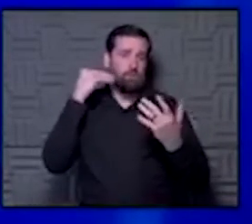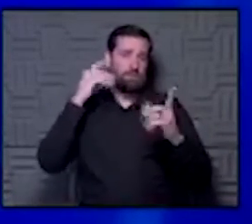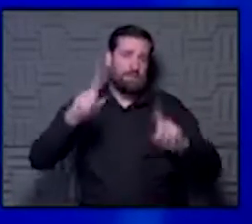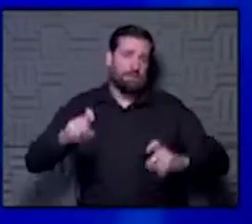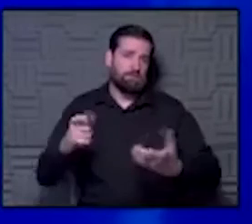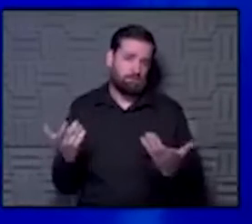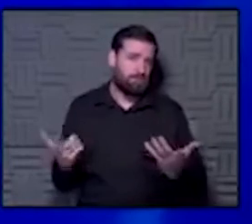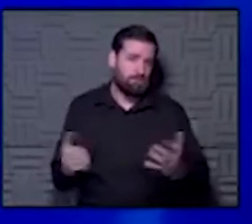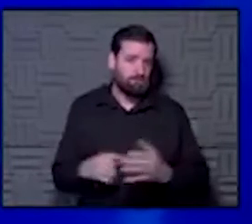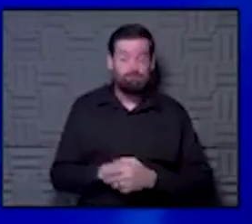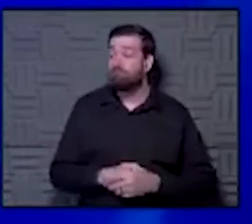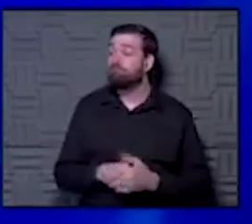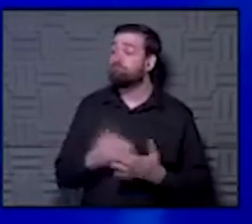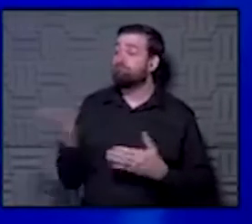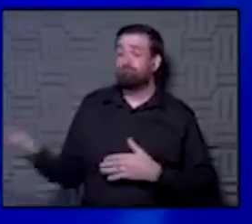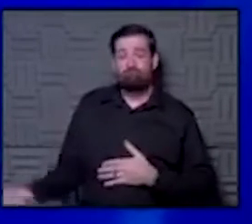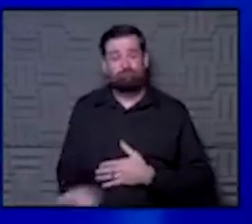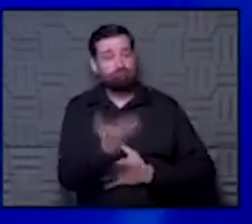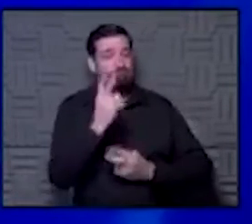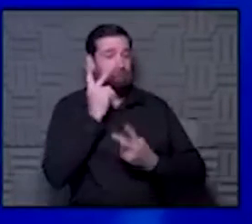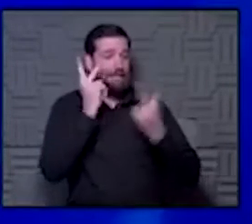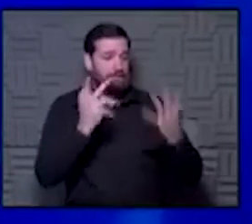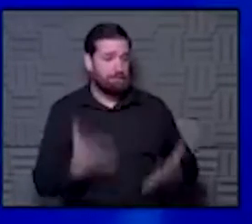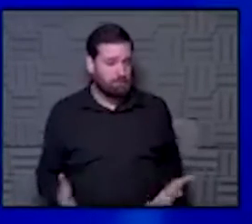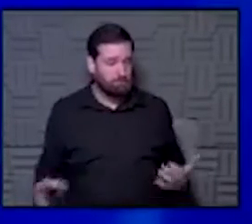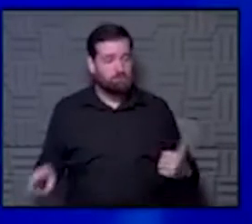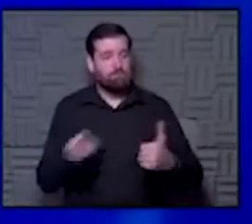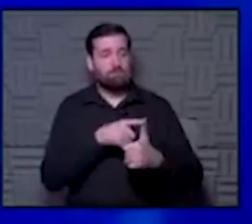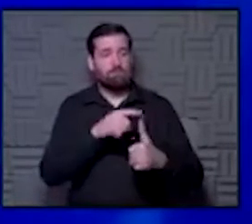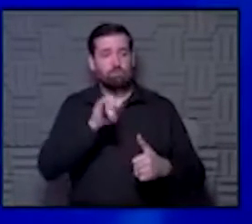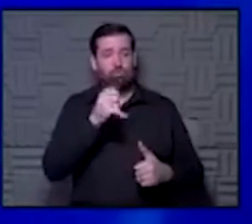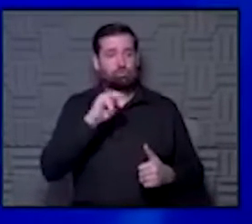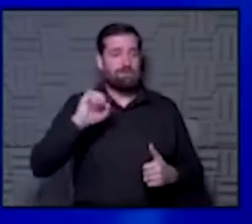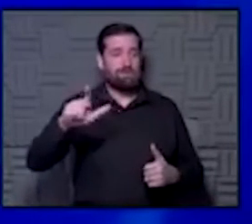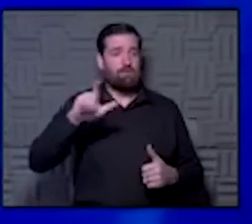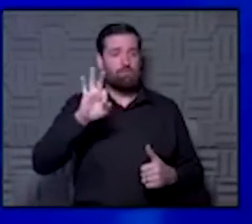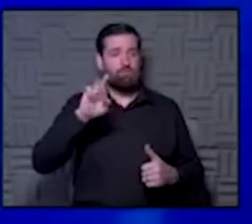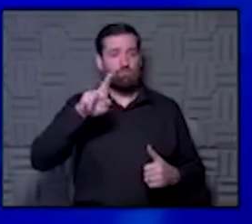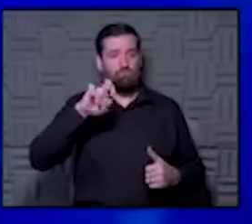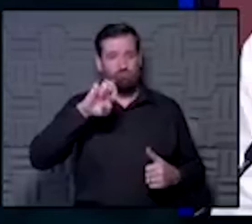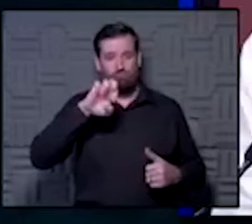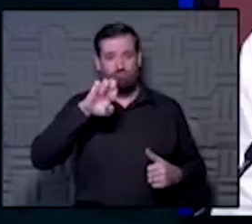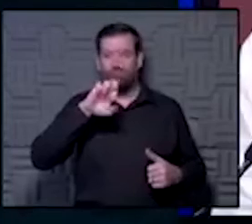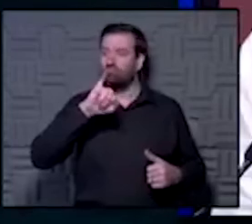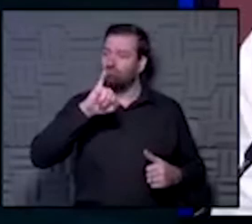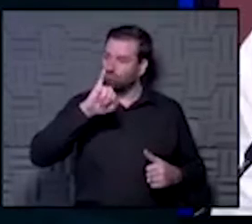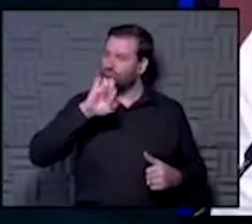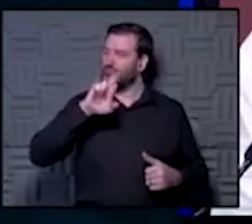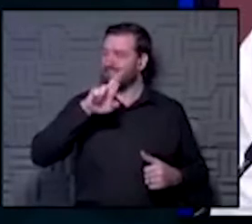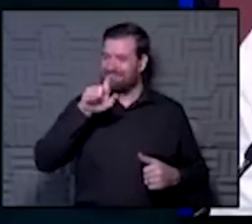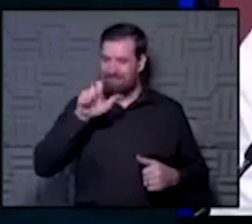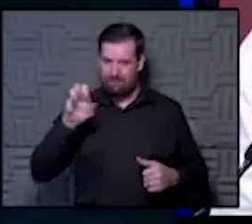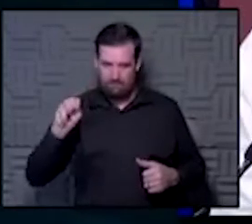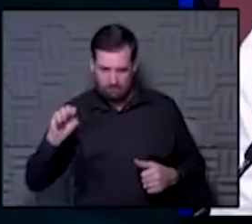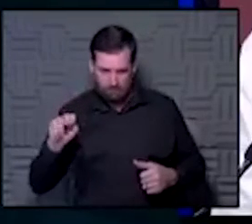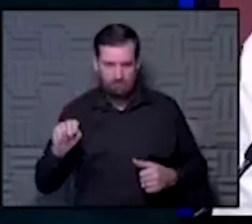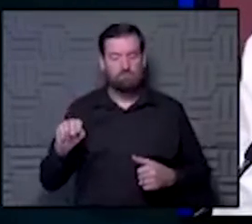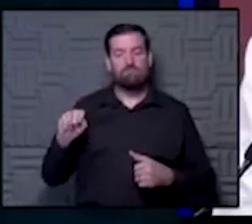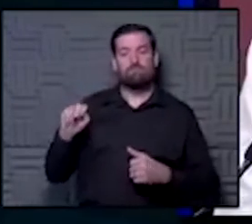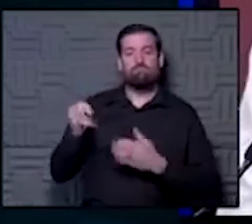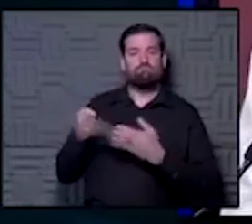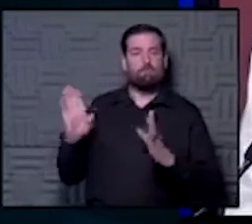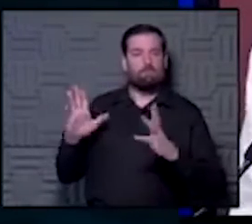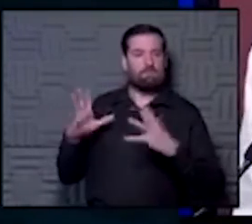see. Absolutely. Hey, let's turn to our guests. Let's start first. Janelle Friesen, tell us a little bit about what you're doing with the United Government Public Health